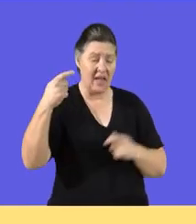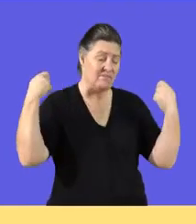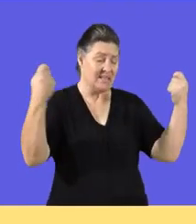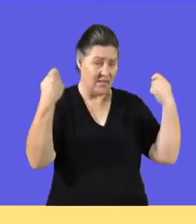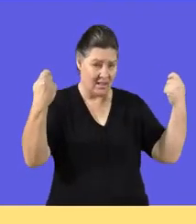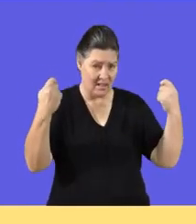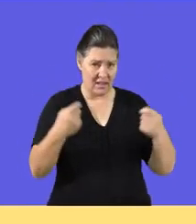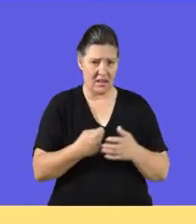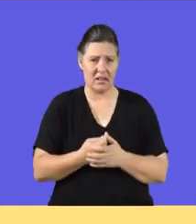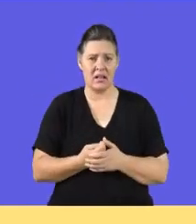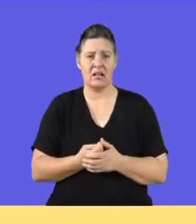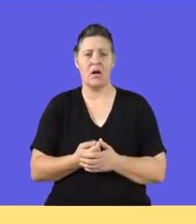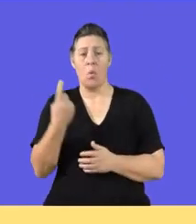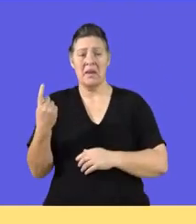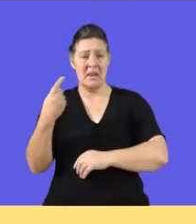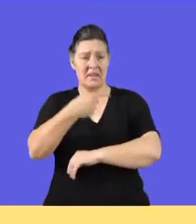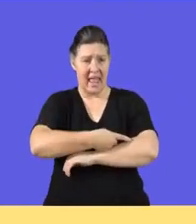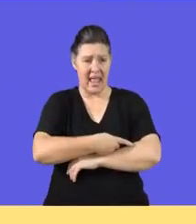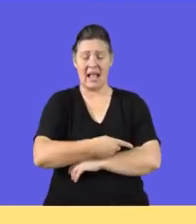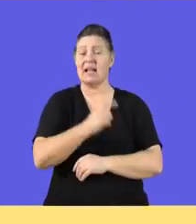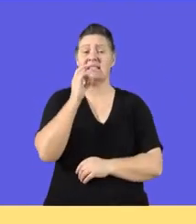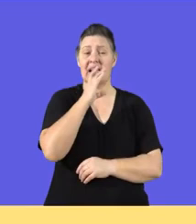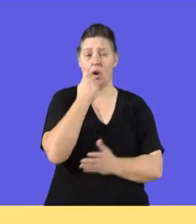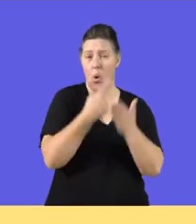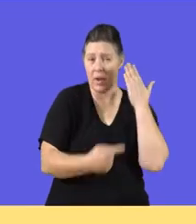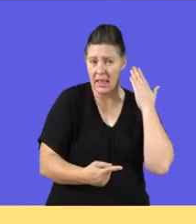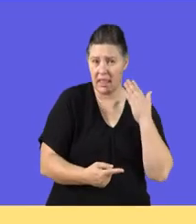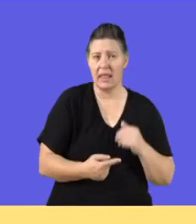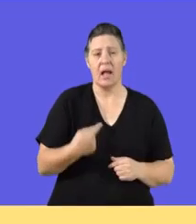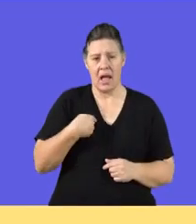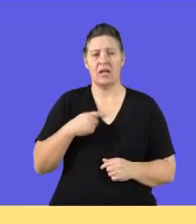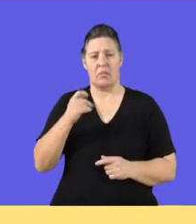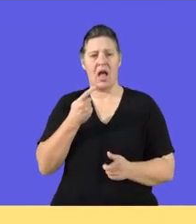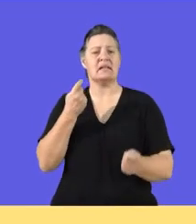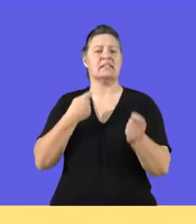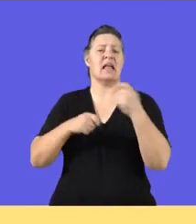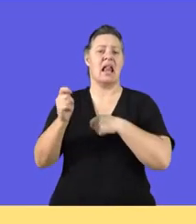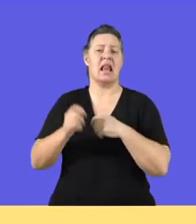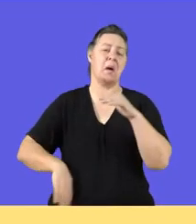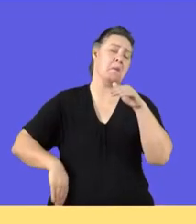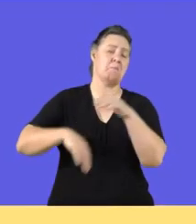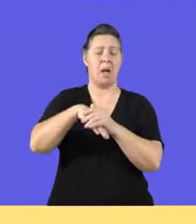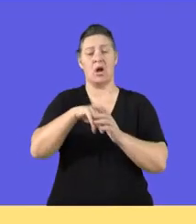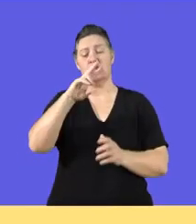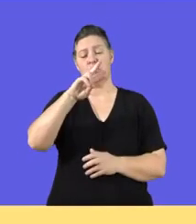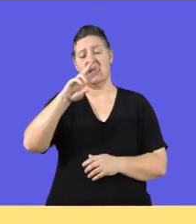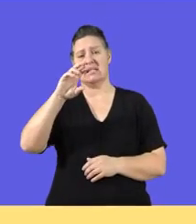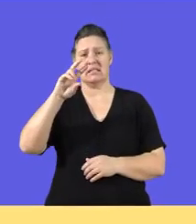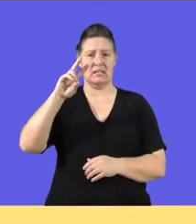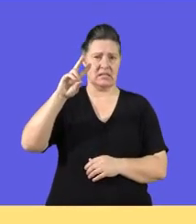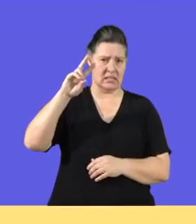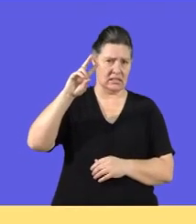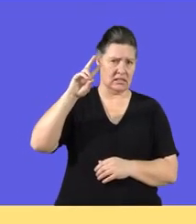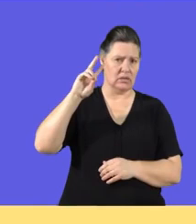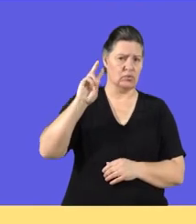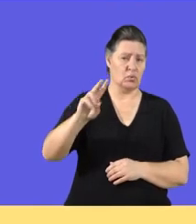her that if she sells at this festival on one day only, that is a Saturday, Ms. Shabalala could have sales that can reach 22